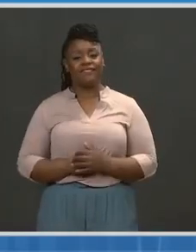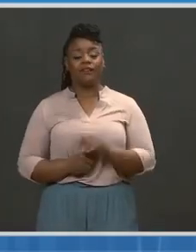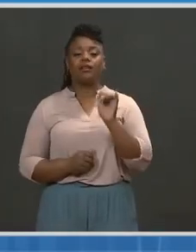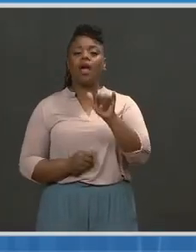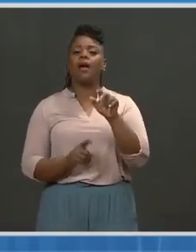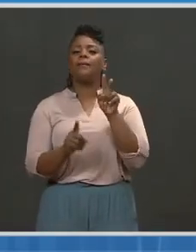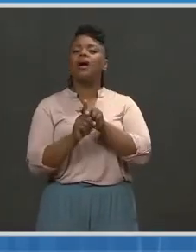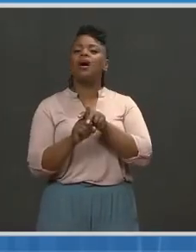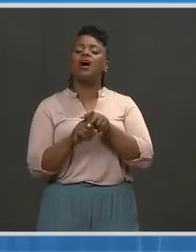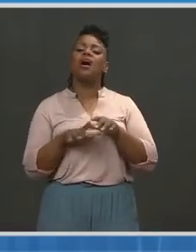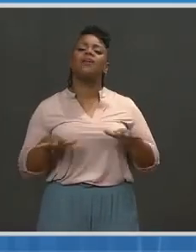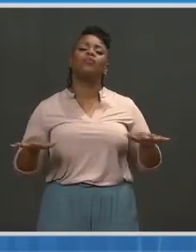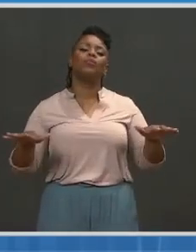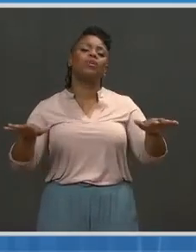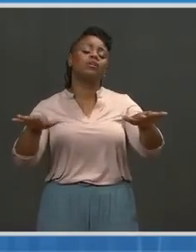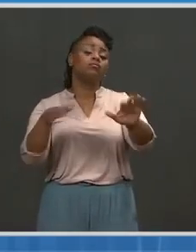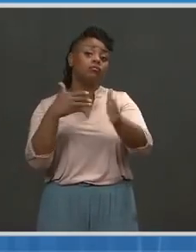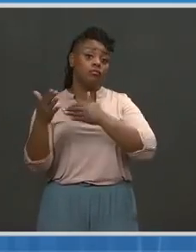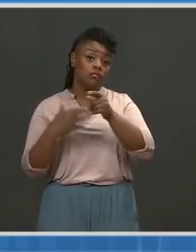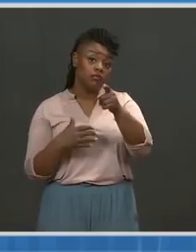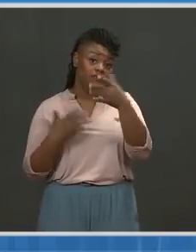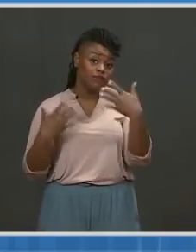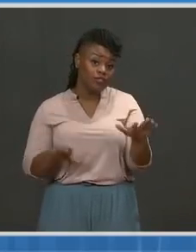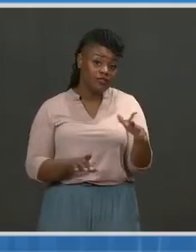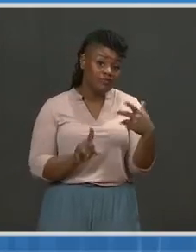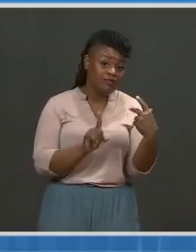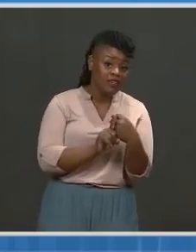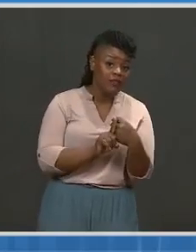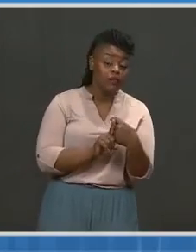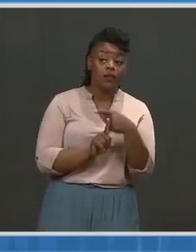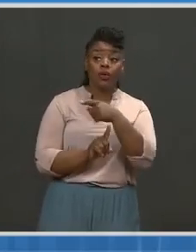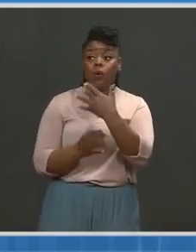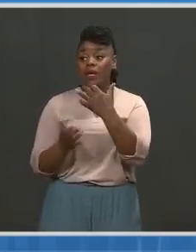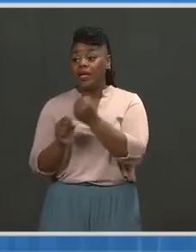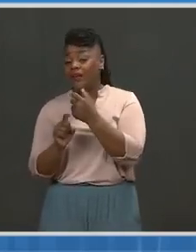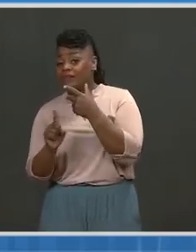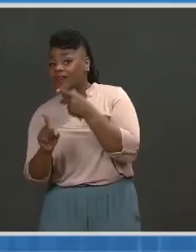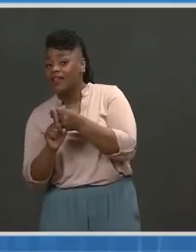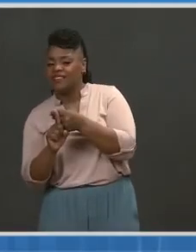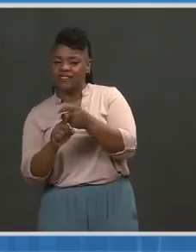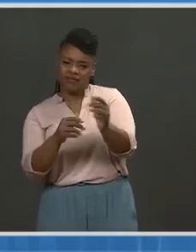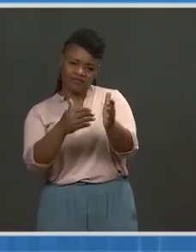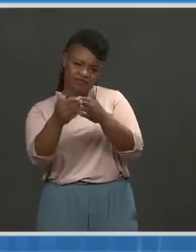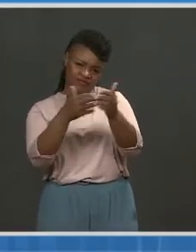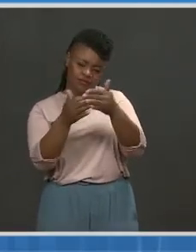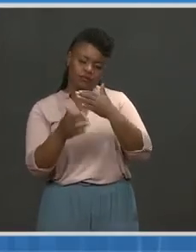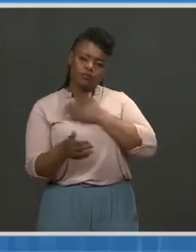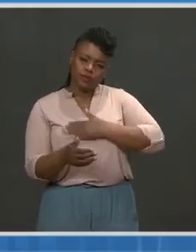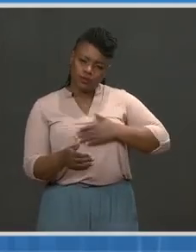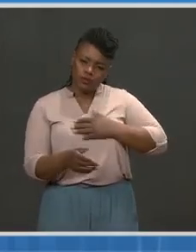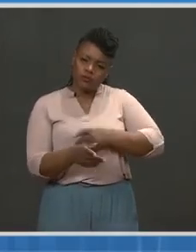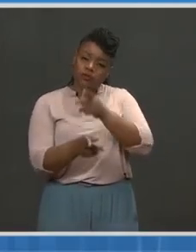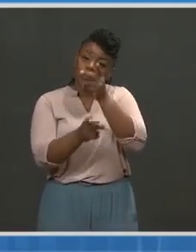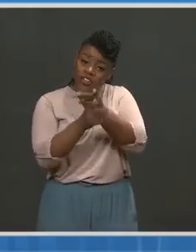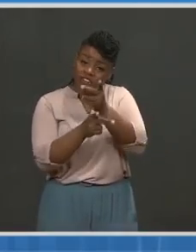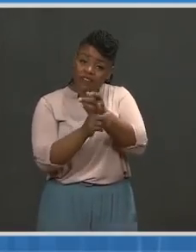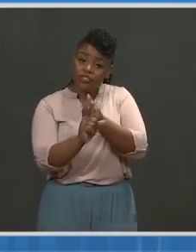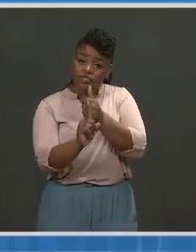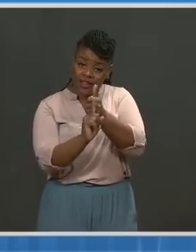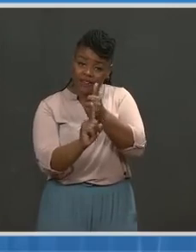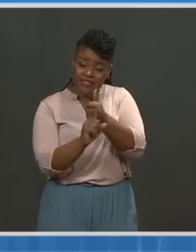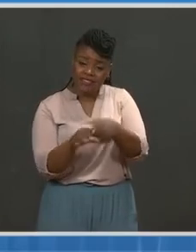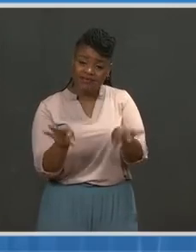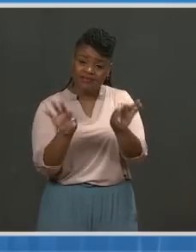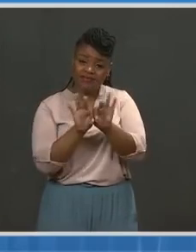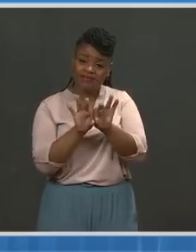applies to everyone, whether you are already vaccinated or waiting to be vaccinated. Please take care of yourself. If you have